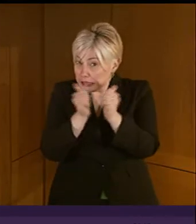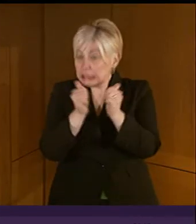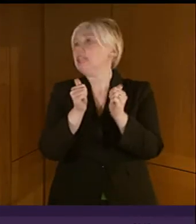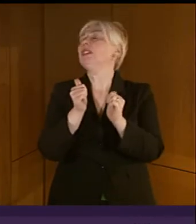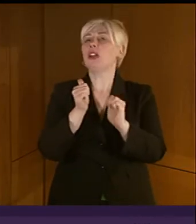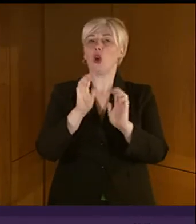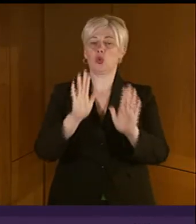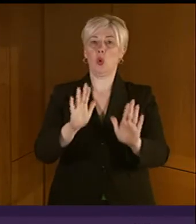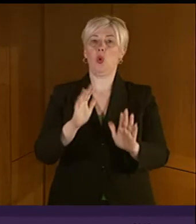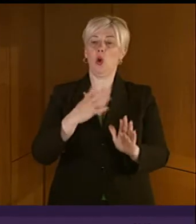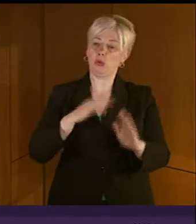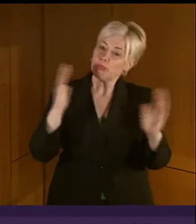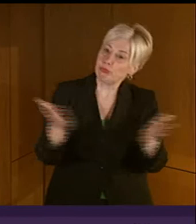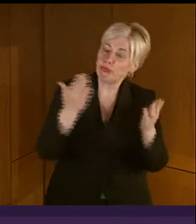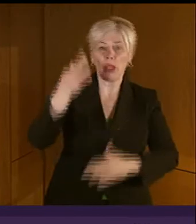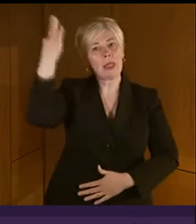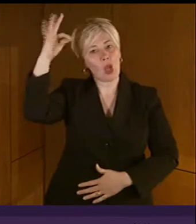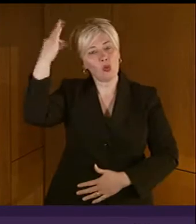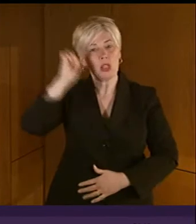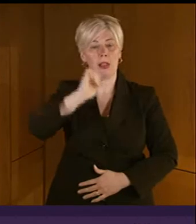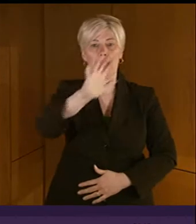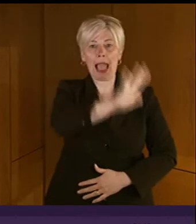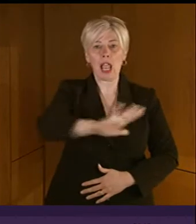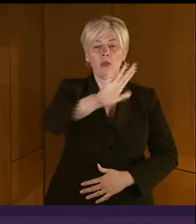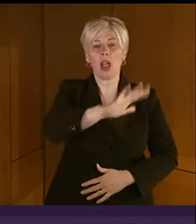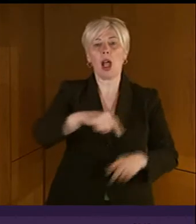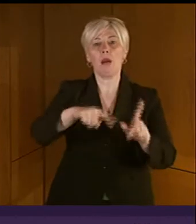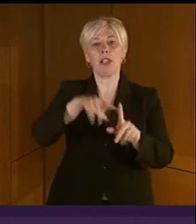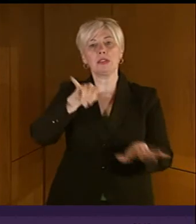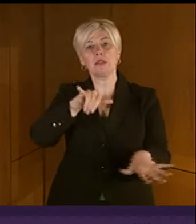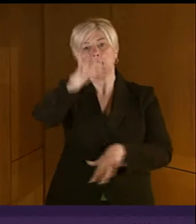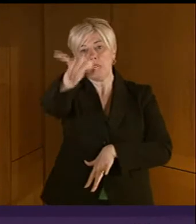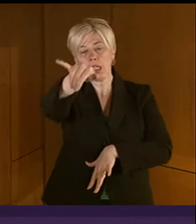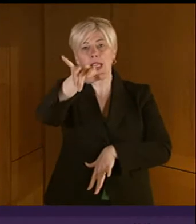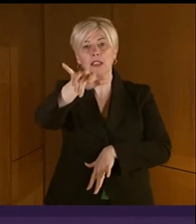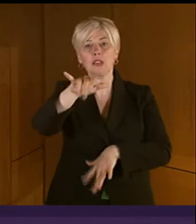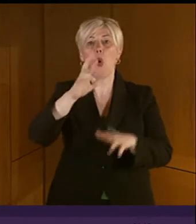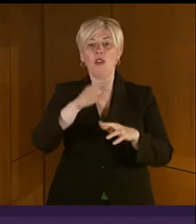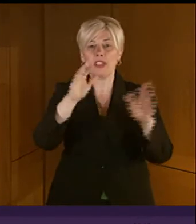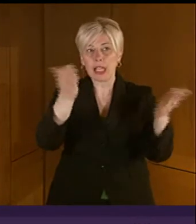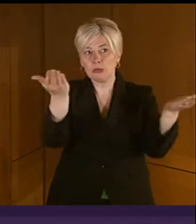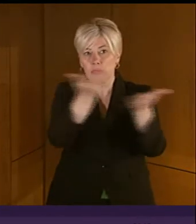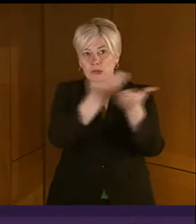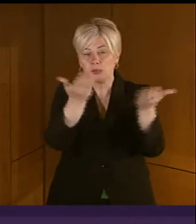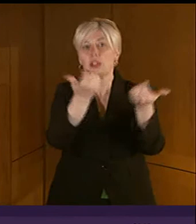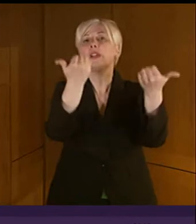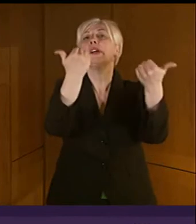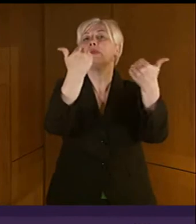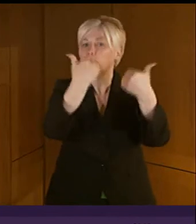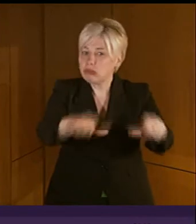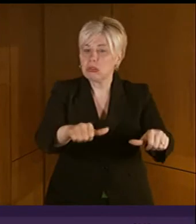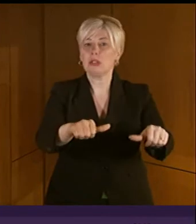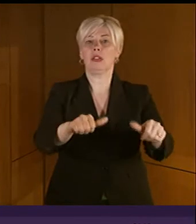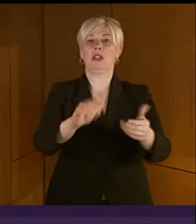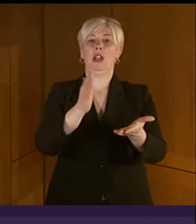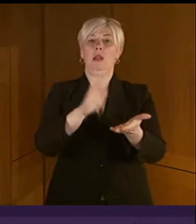I think we would all urge Argyll and Butte Council and Hebridean Services to reach that resolution and satisfy